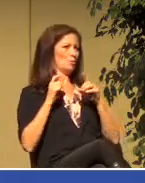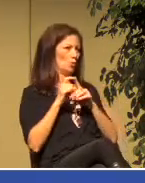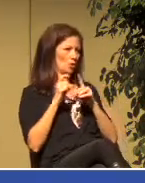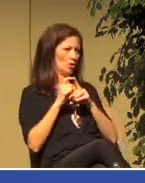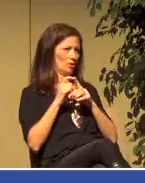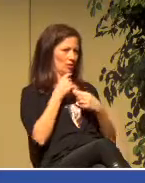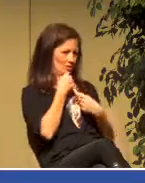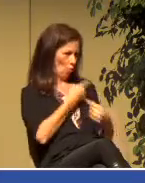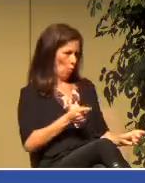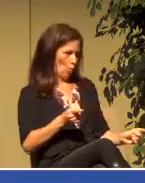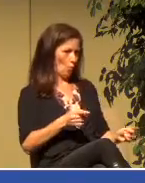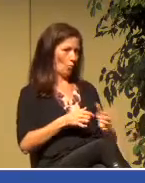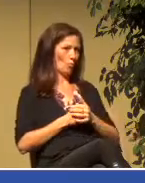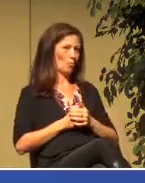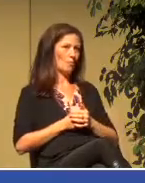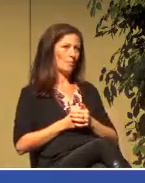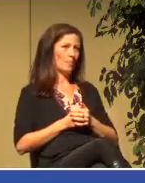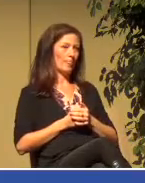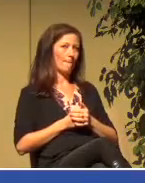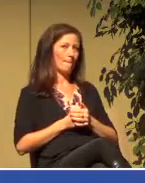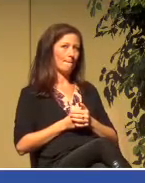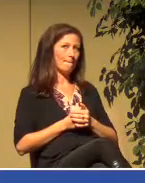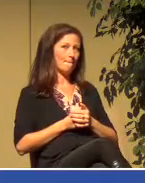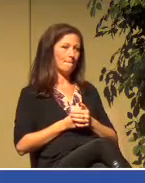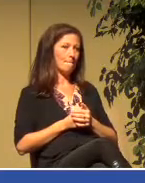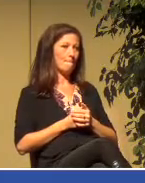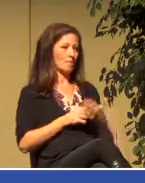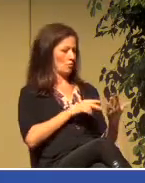We see that the men